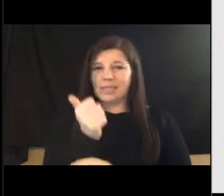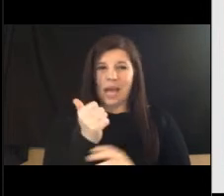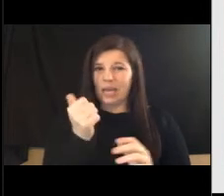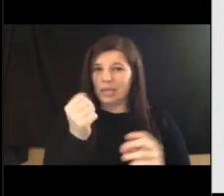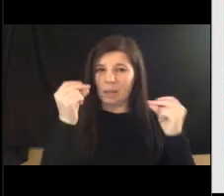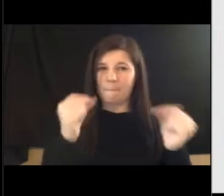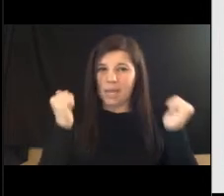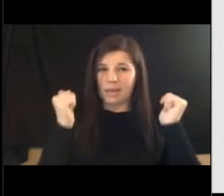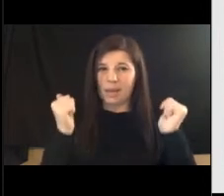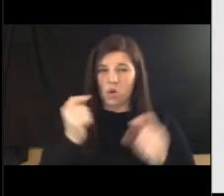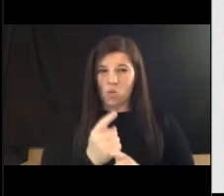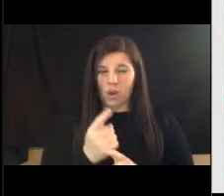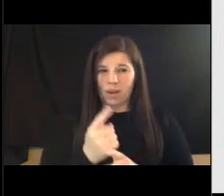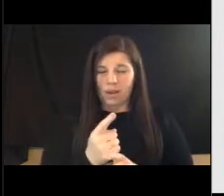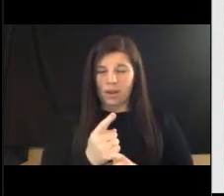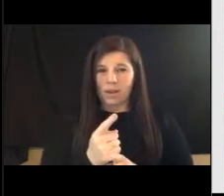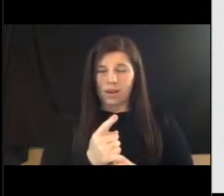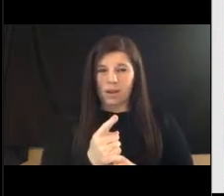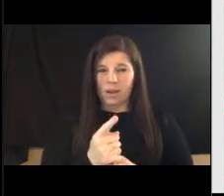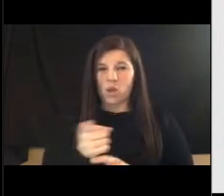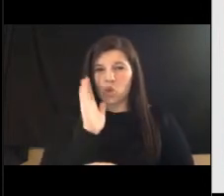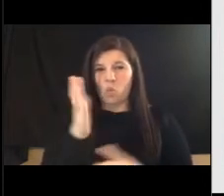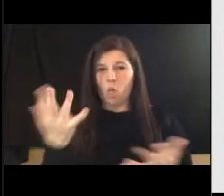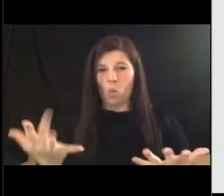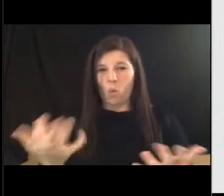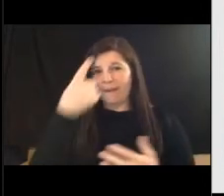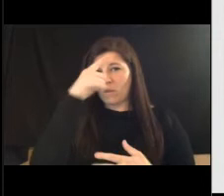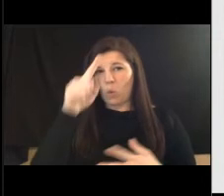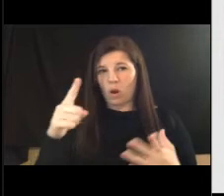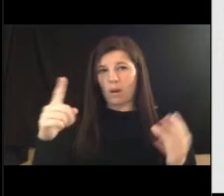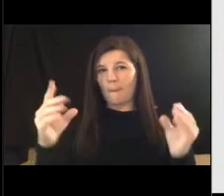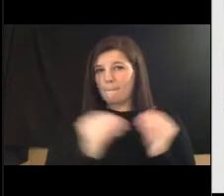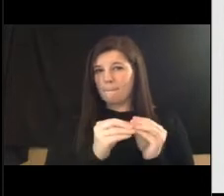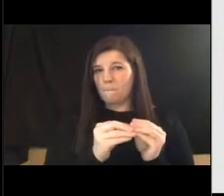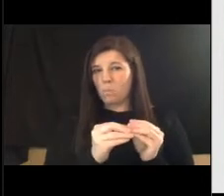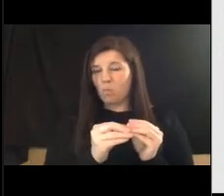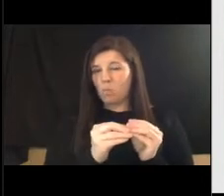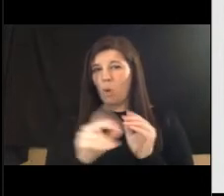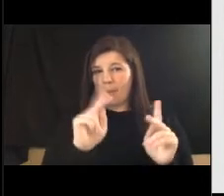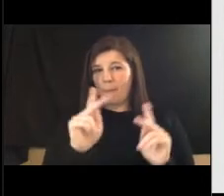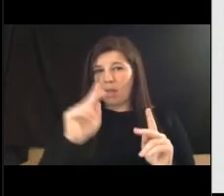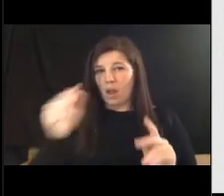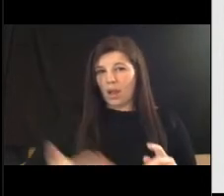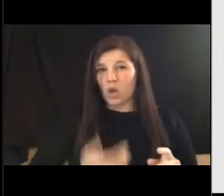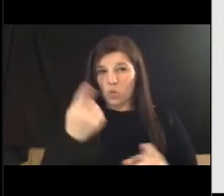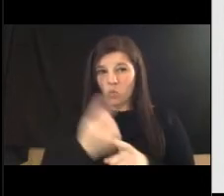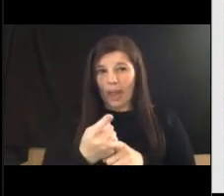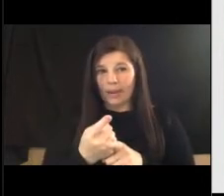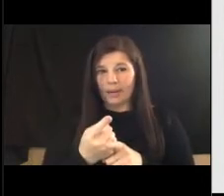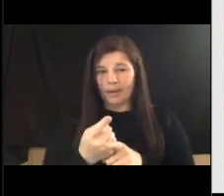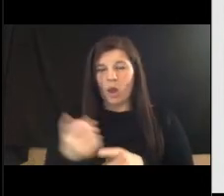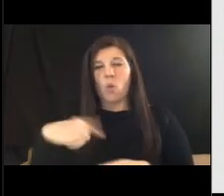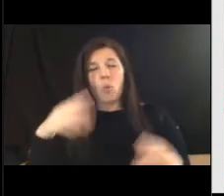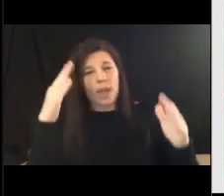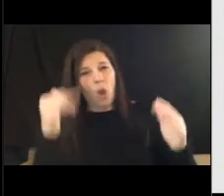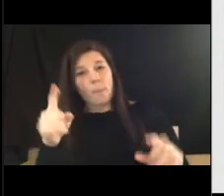until you have the additional personnel and how i mean we hope that you can hire 21